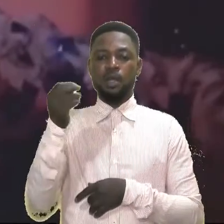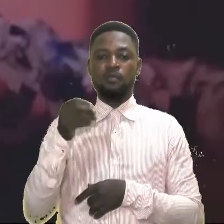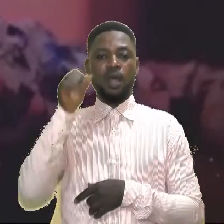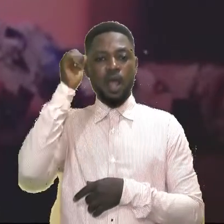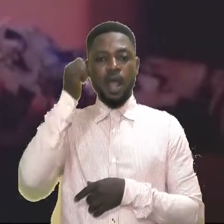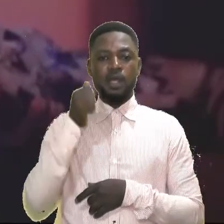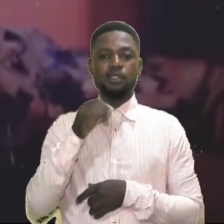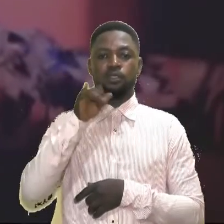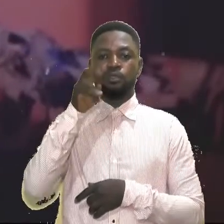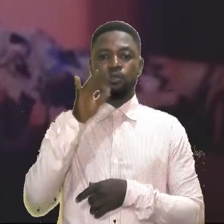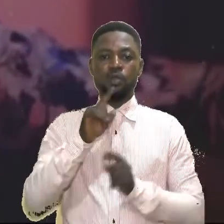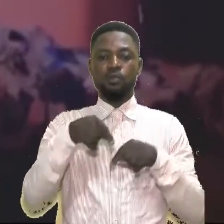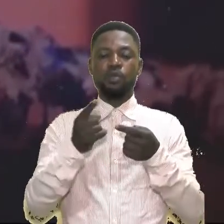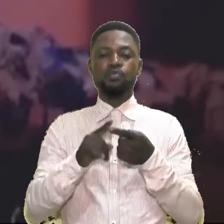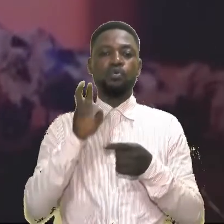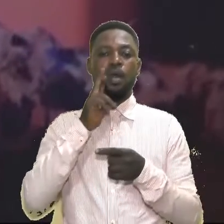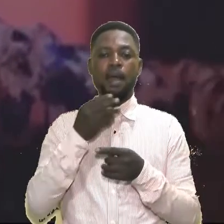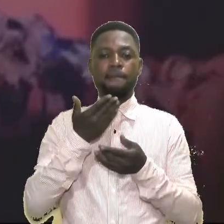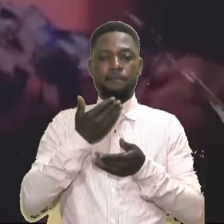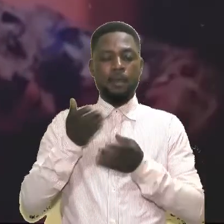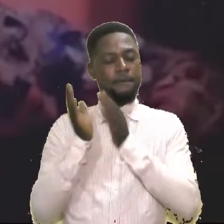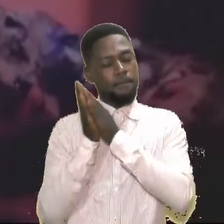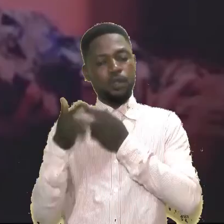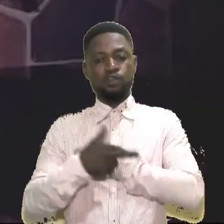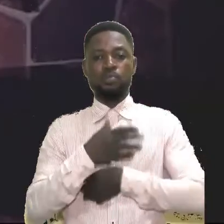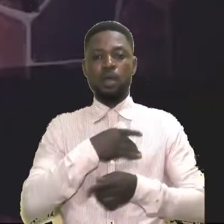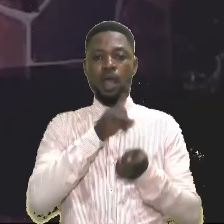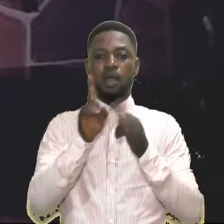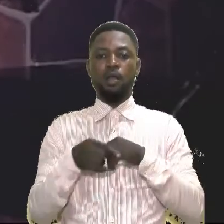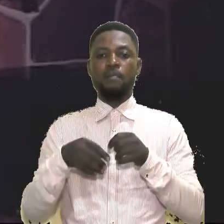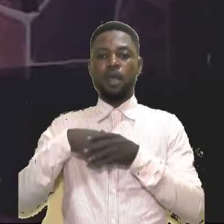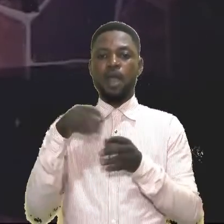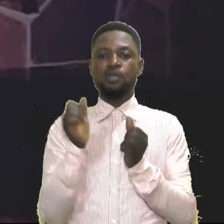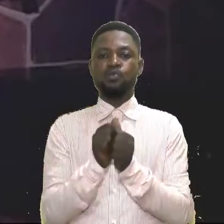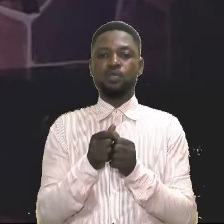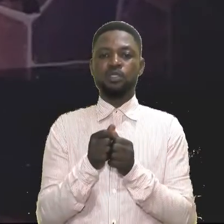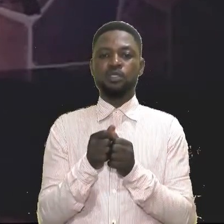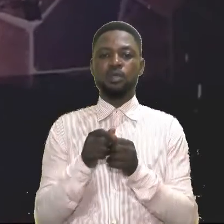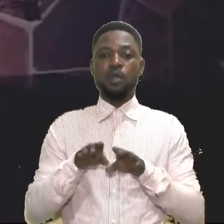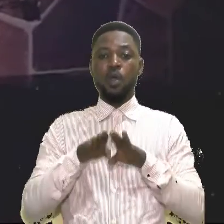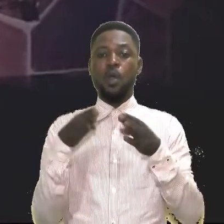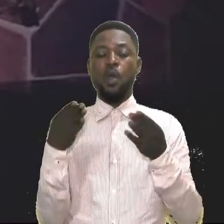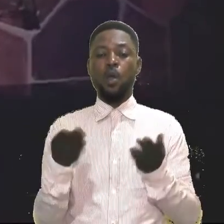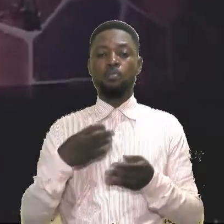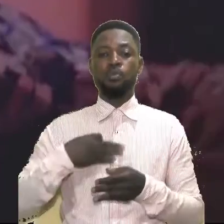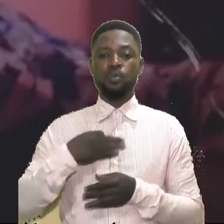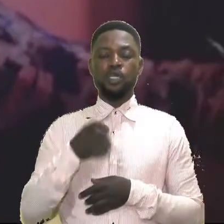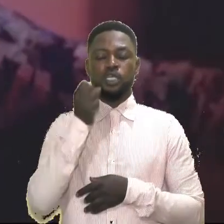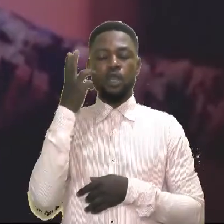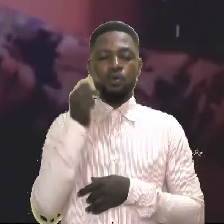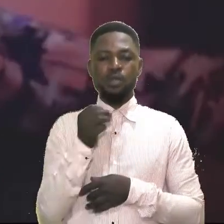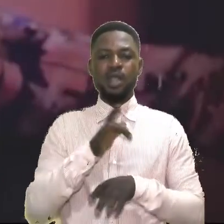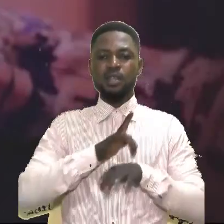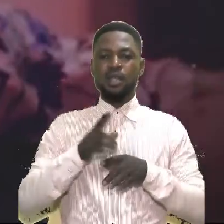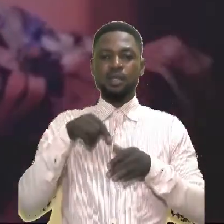left. Auntie Julie went into her bedroom and came out wearing a C2 negligee. She was naked